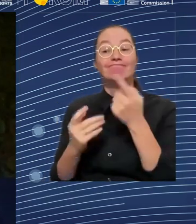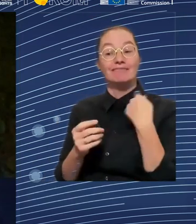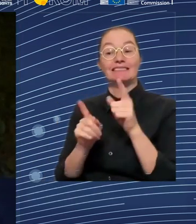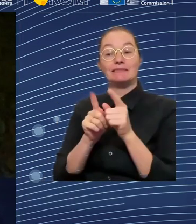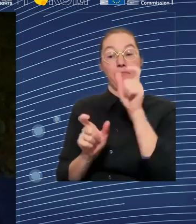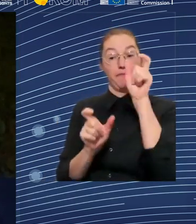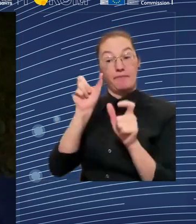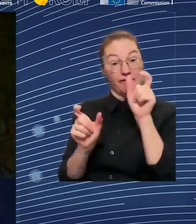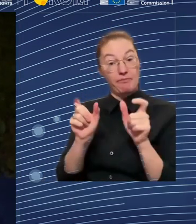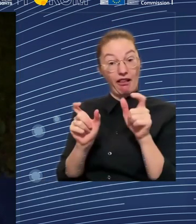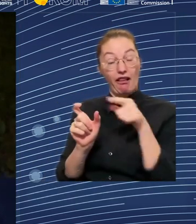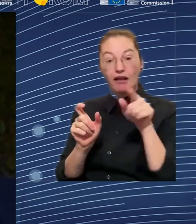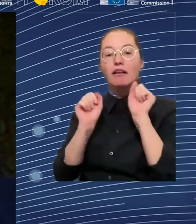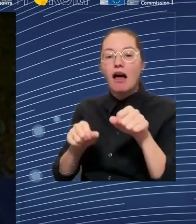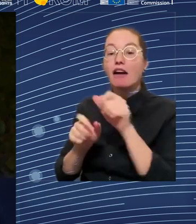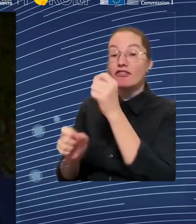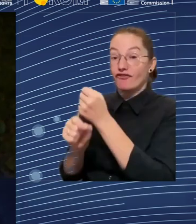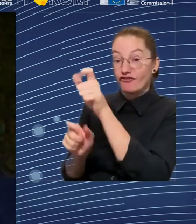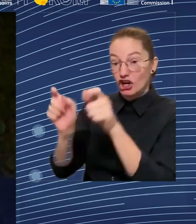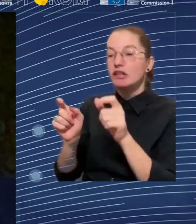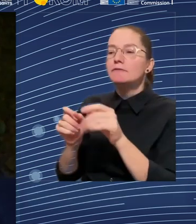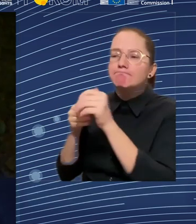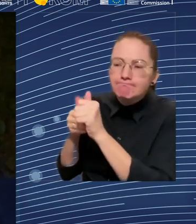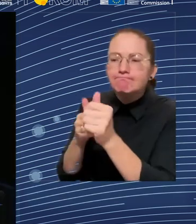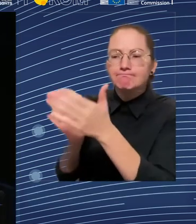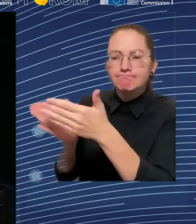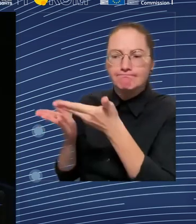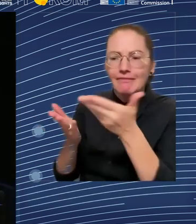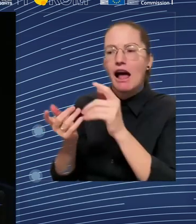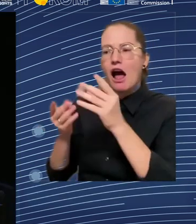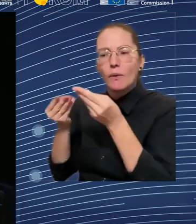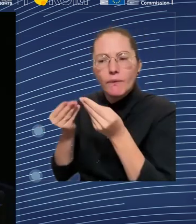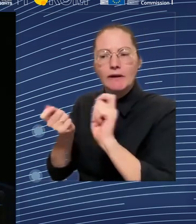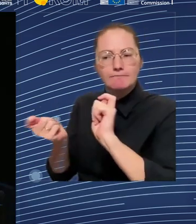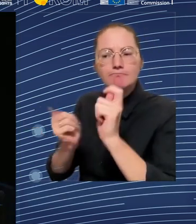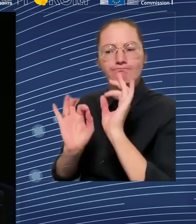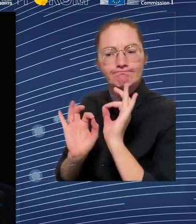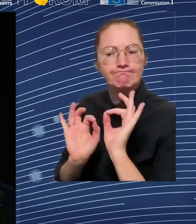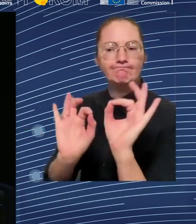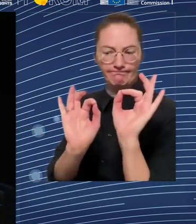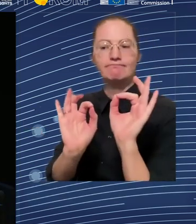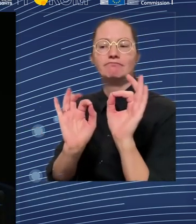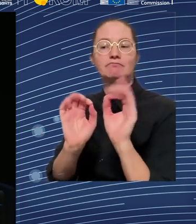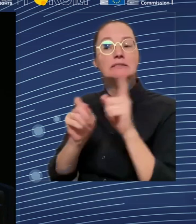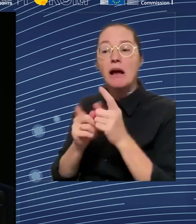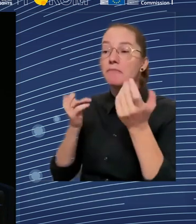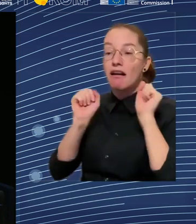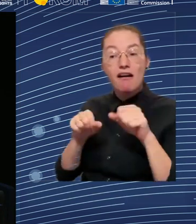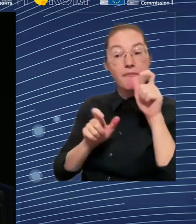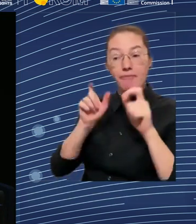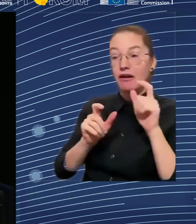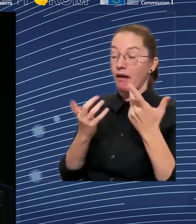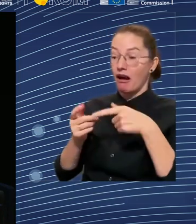public employment services consider firms their clients. And that there is a very fluid communication between the needs